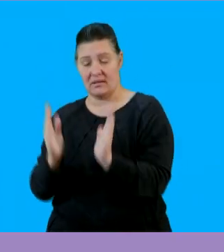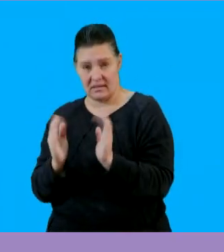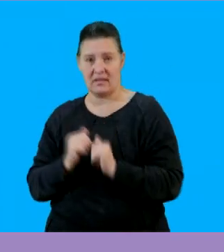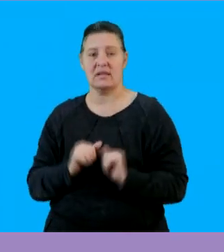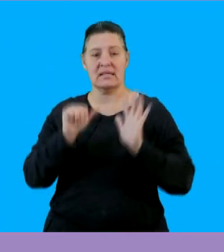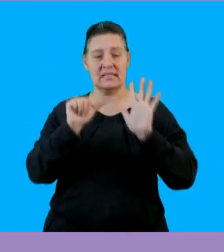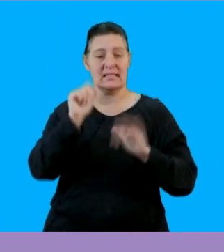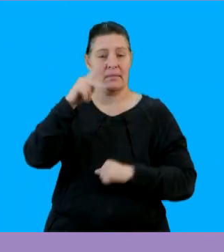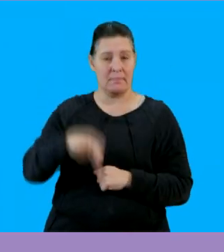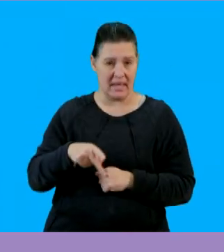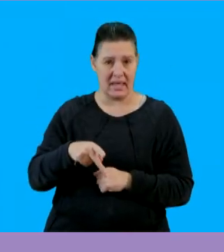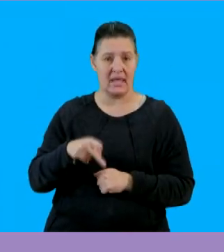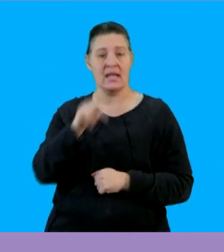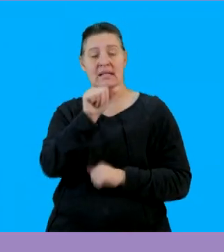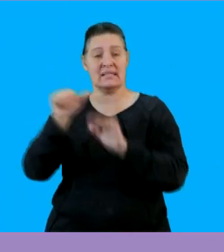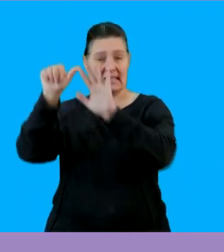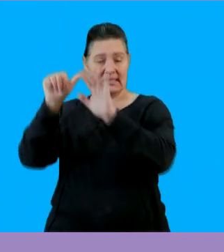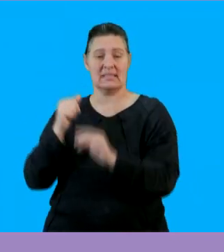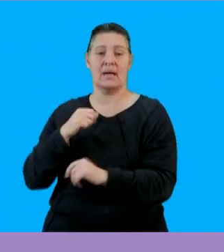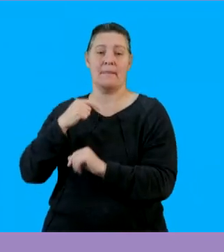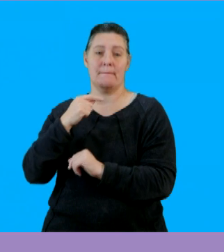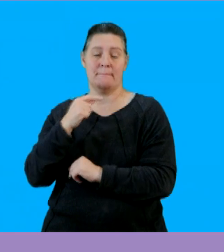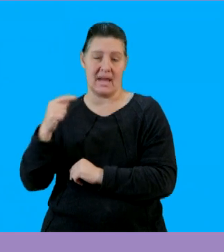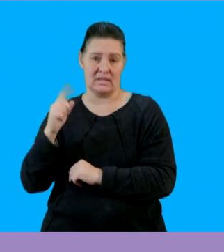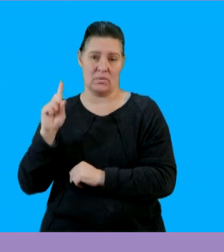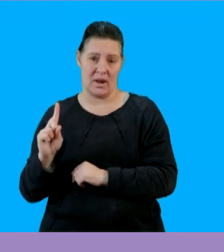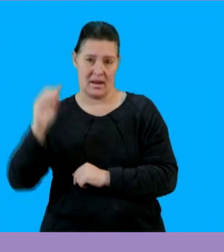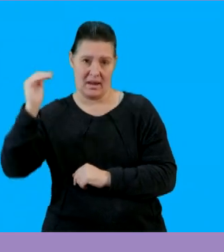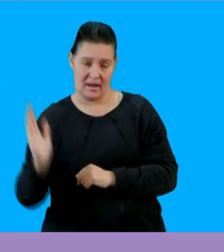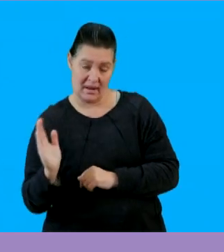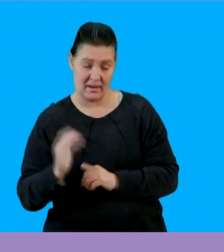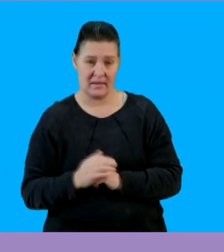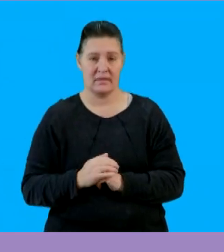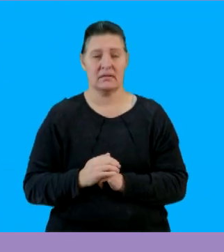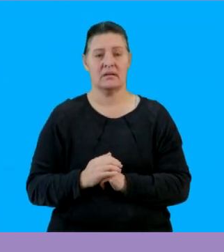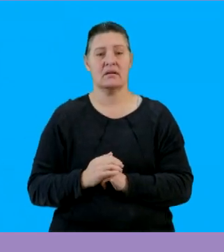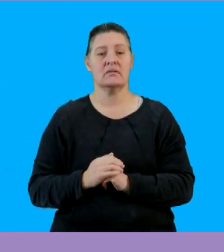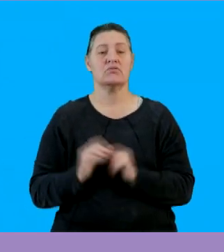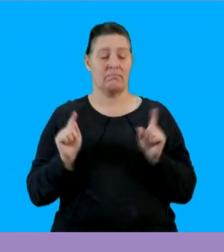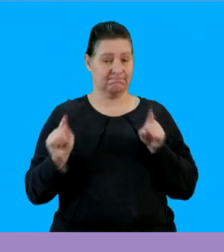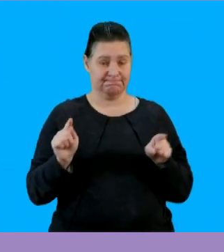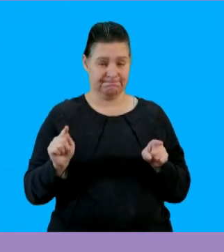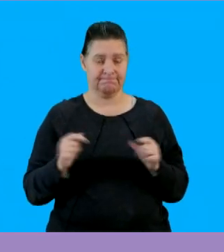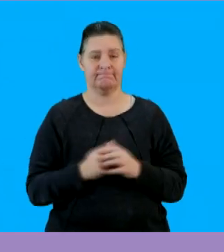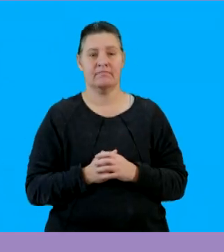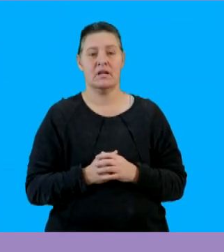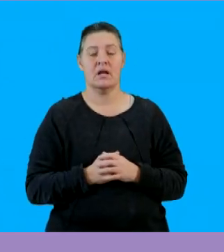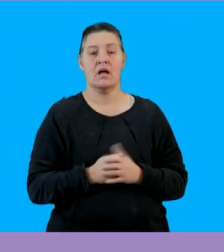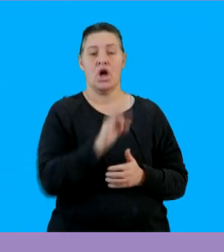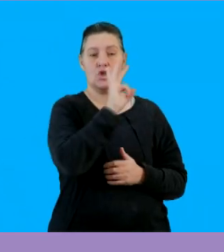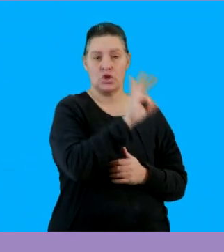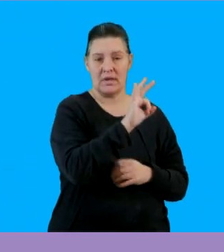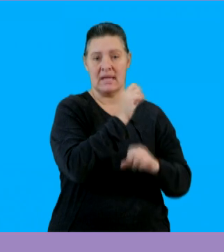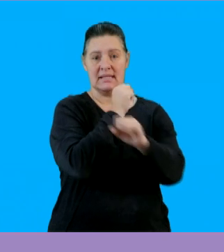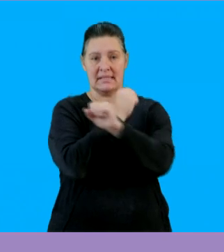binomial the second one is 6p exponent 6 minus 1 so again we multiply